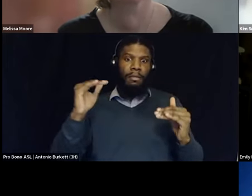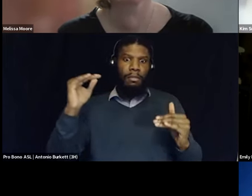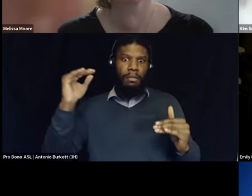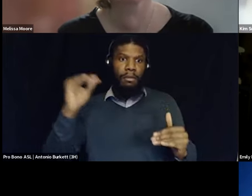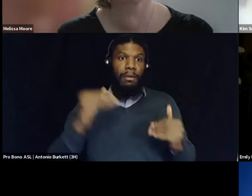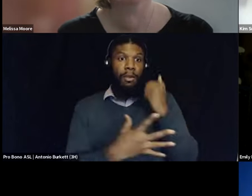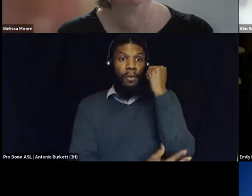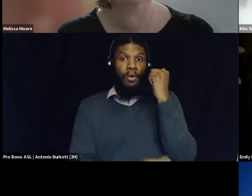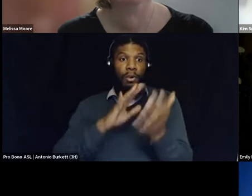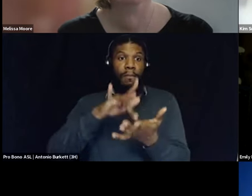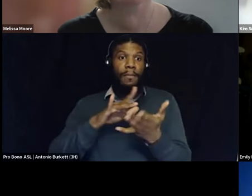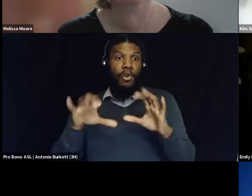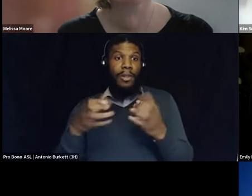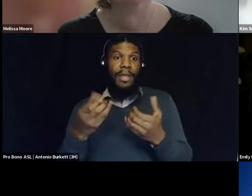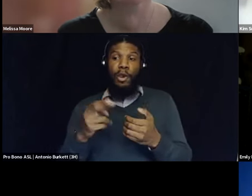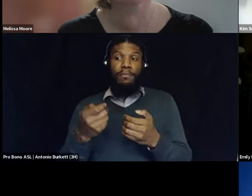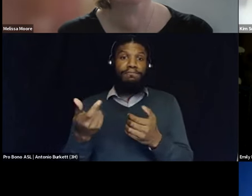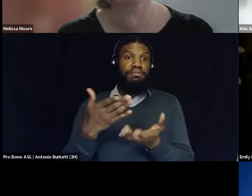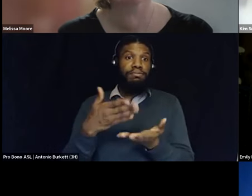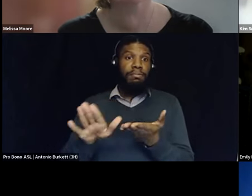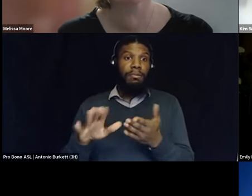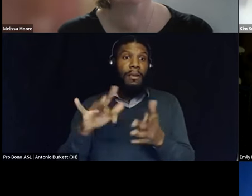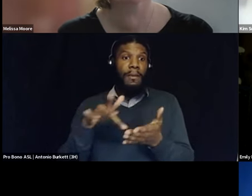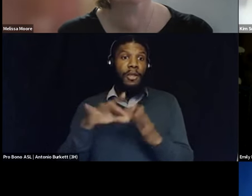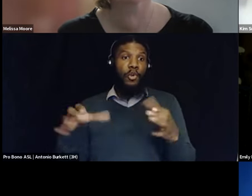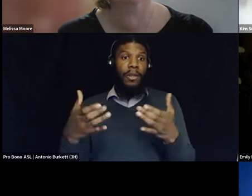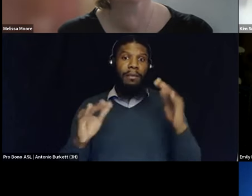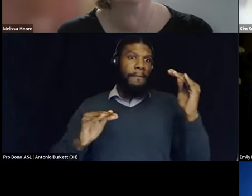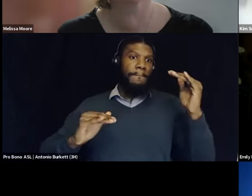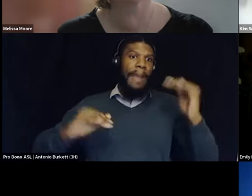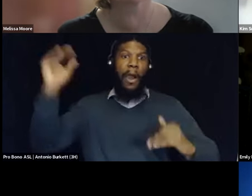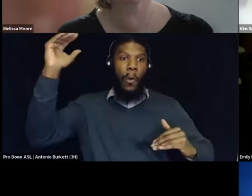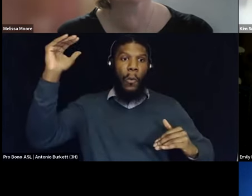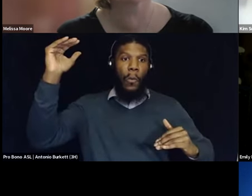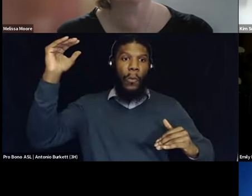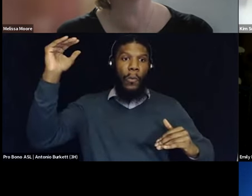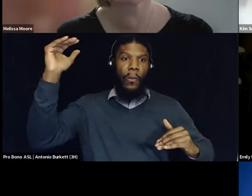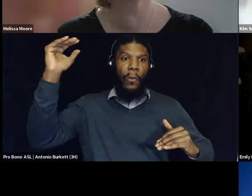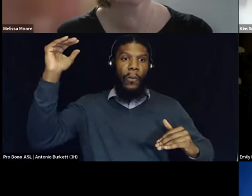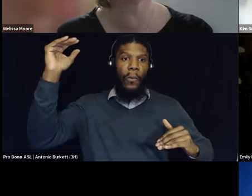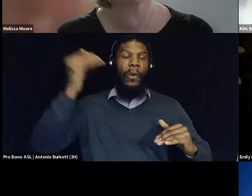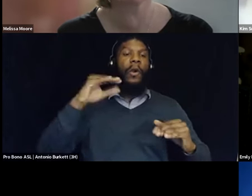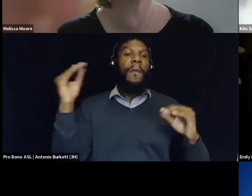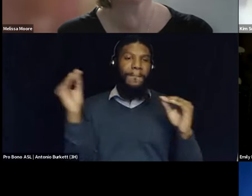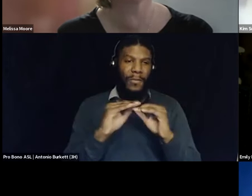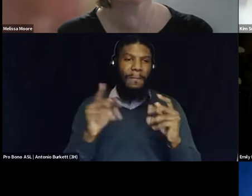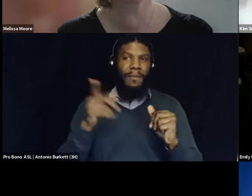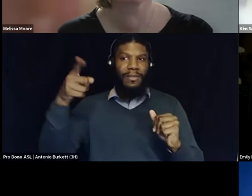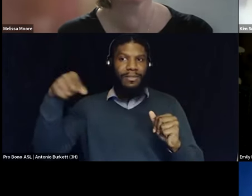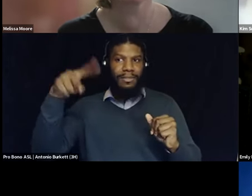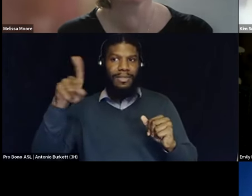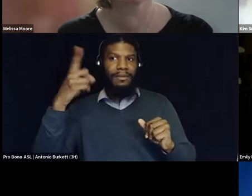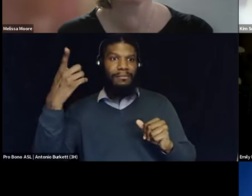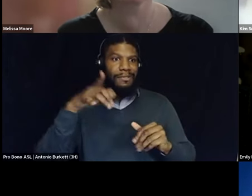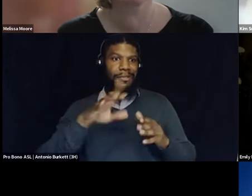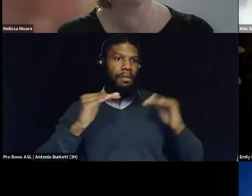eliminate the middle class and that's more people to um for them to be able to step on so we have